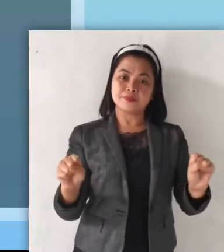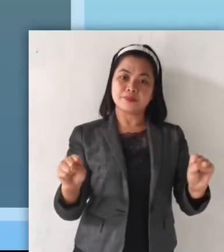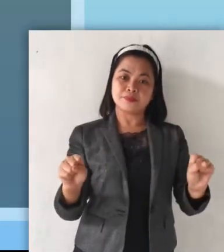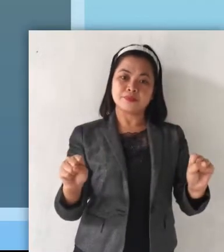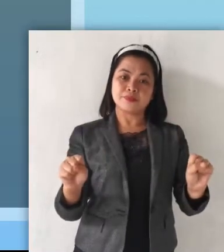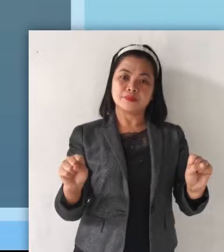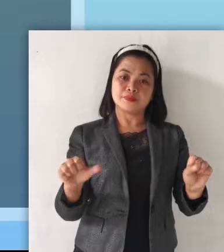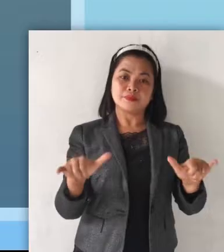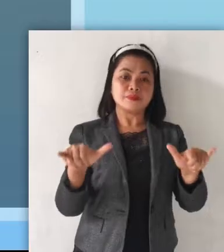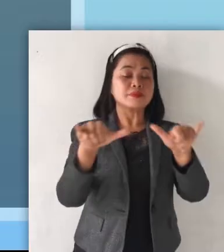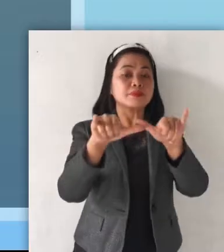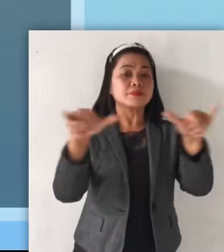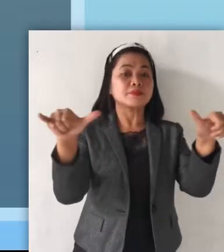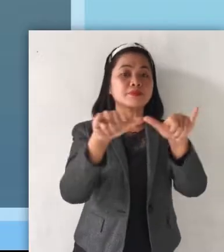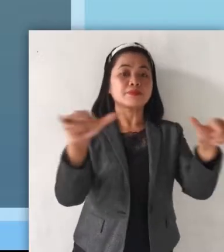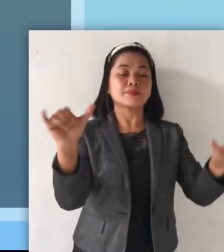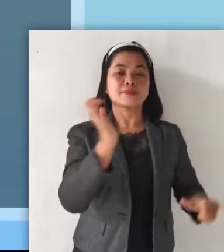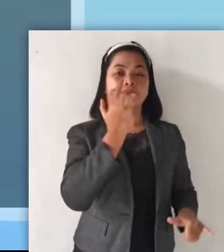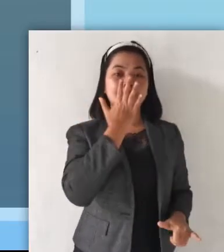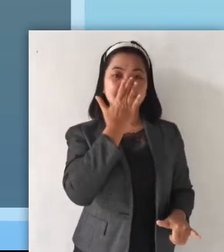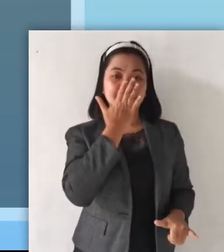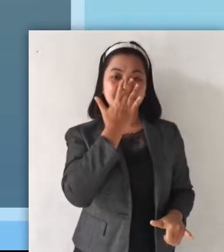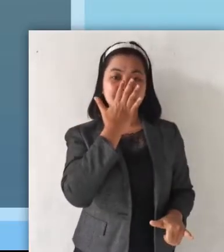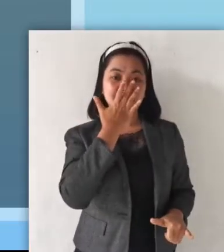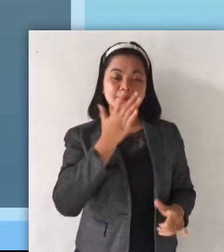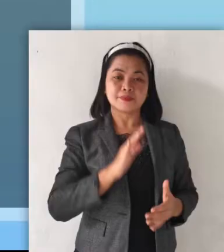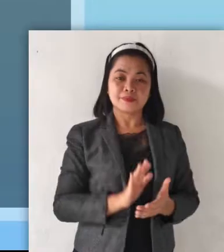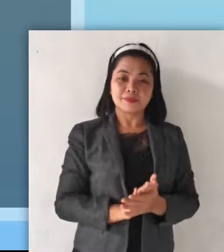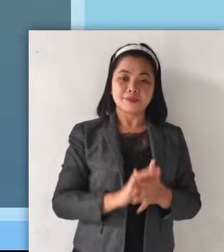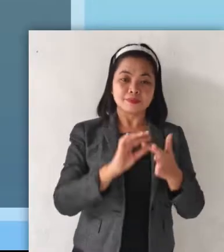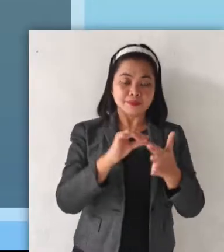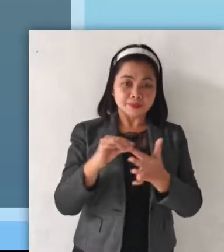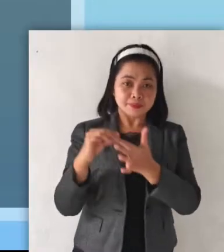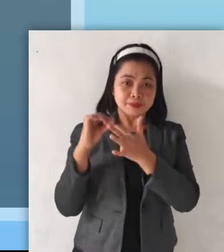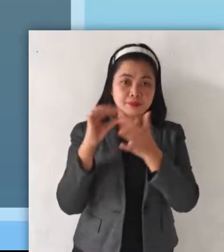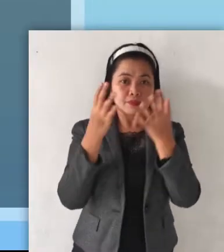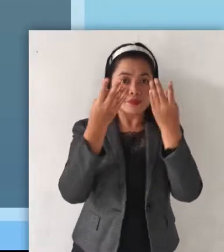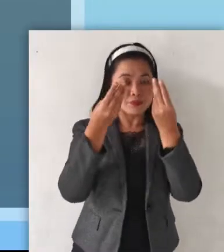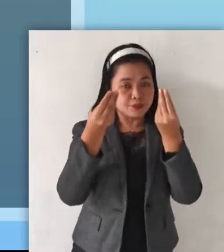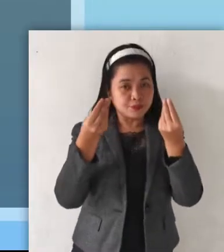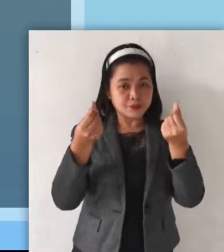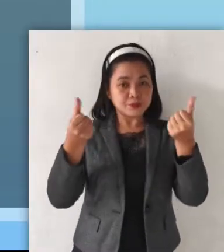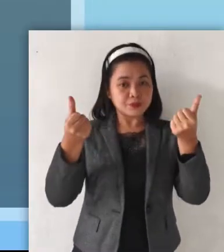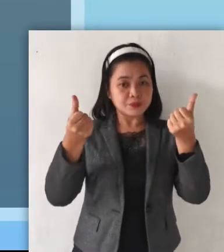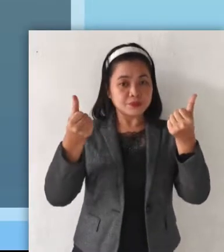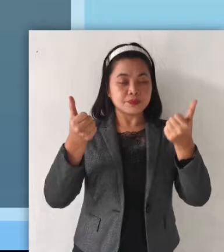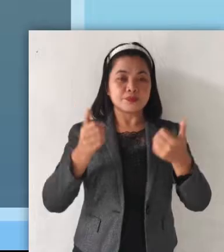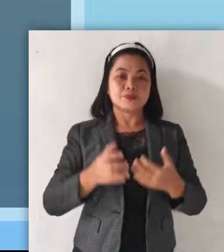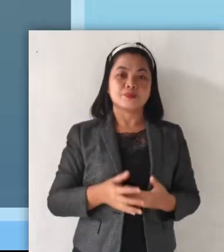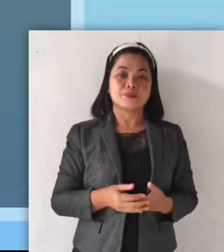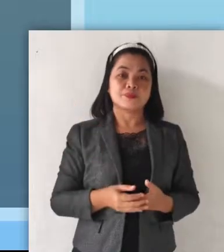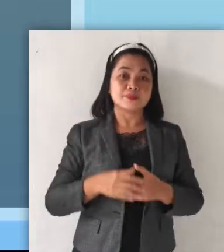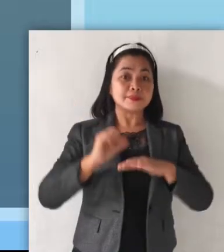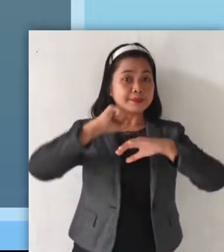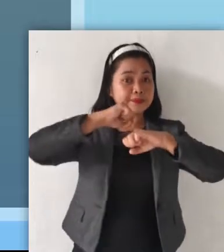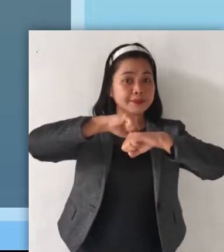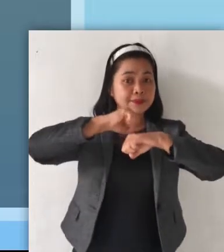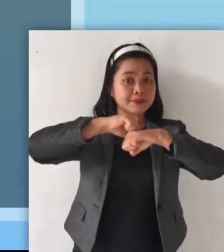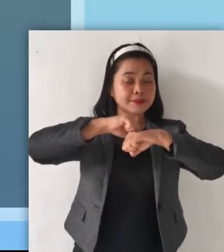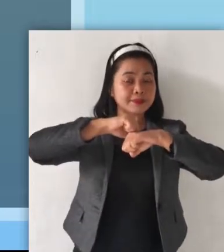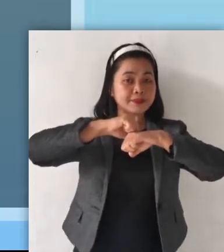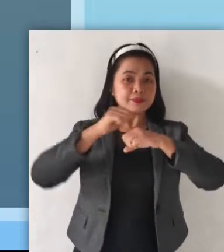They even differ in color. Especially their texture. Solid,